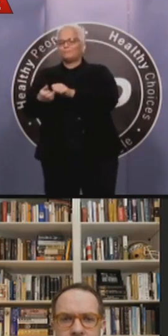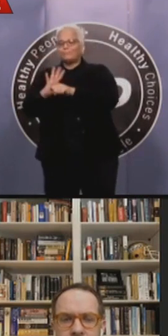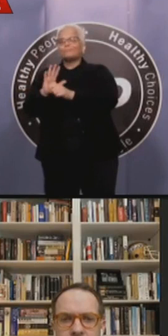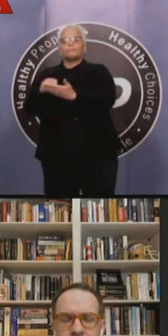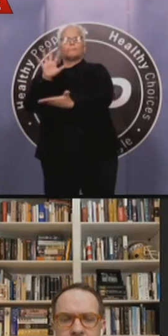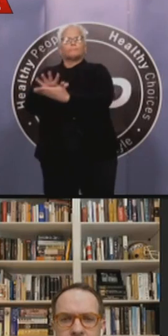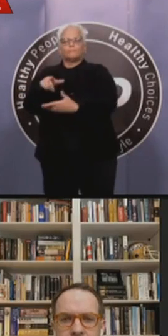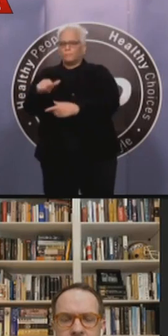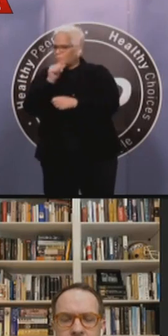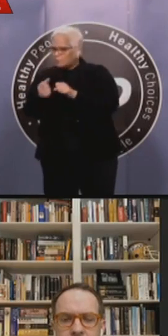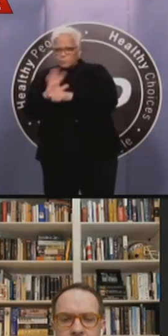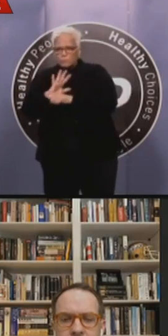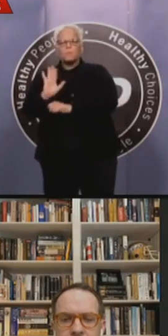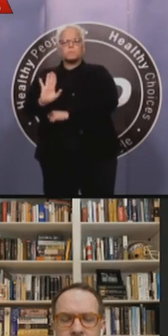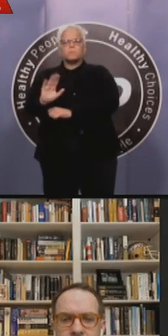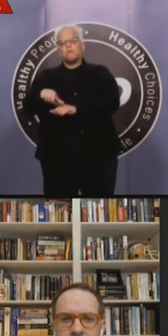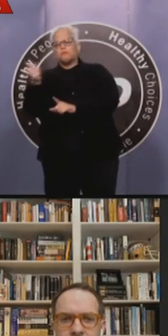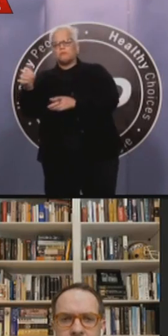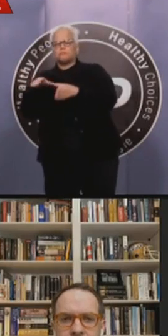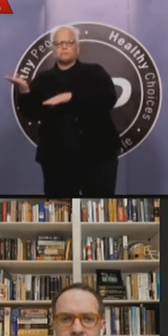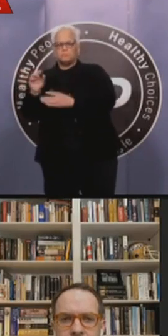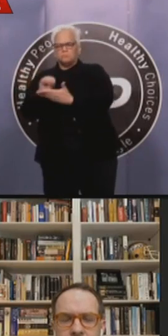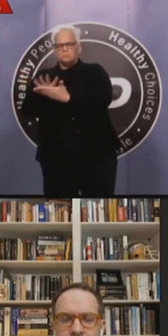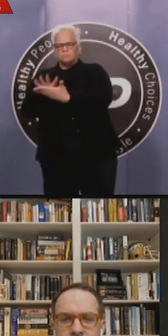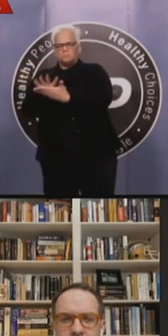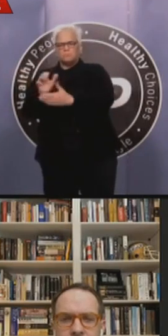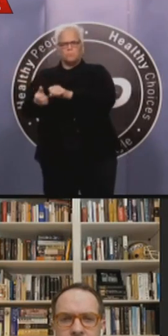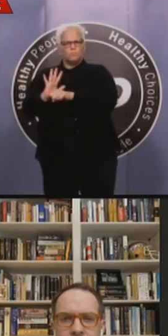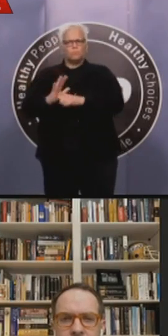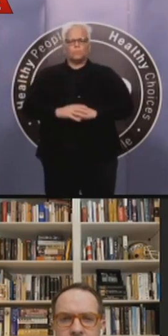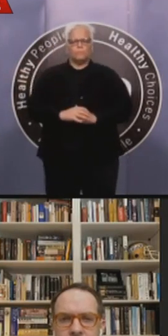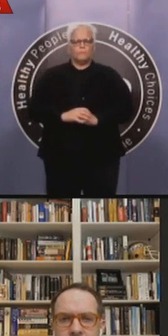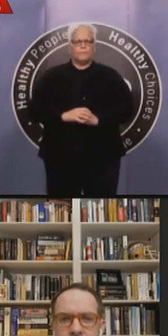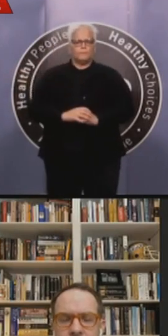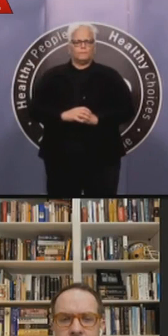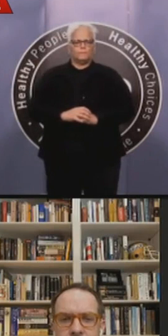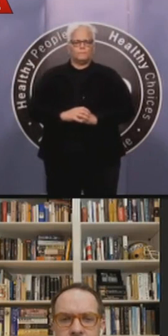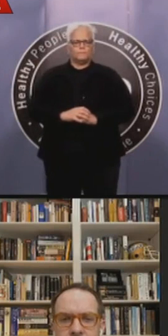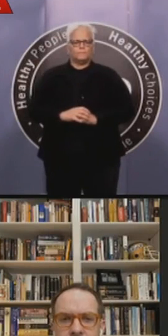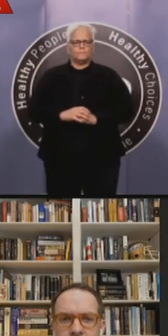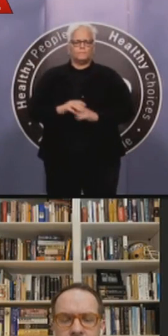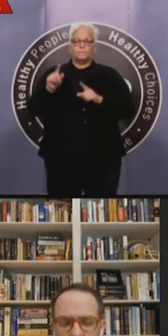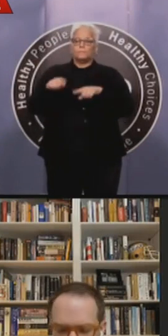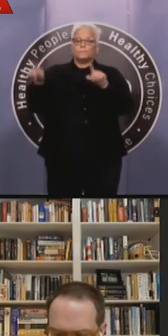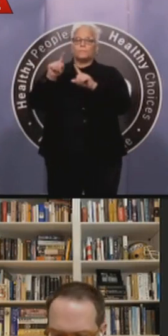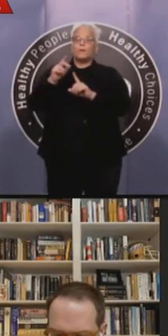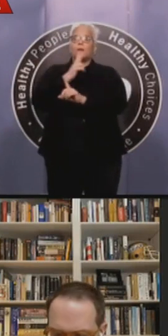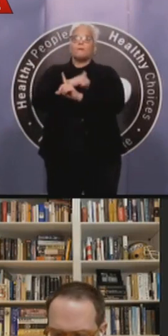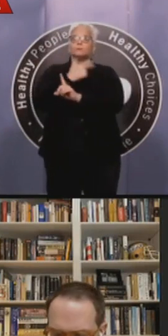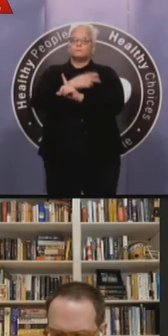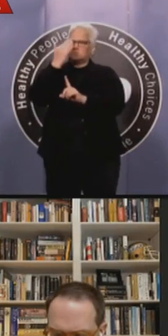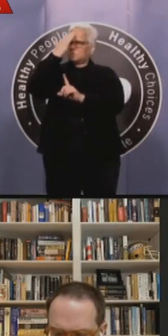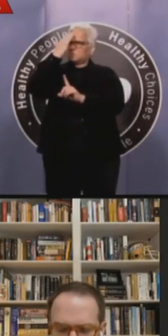we feel that, that at this juncture, if we continue to, to social distance, um, people that do become ill, we do have the